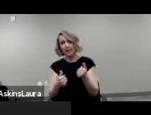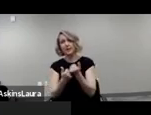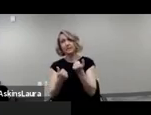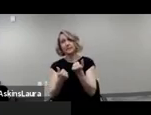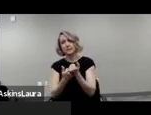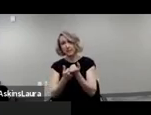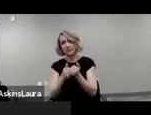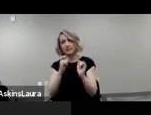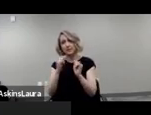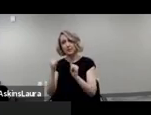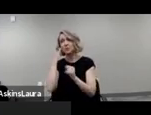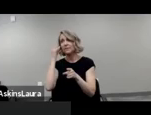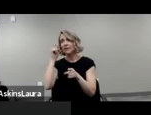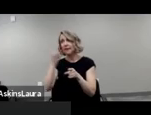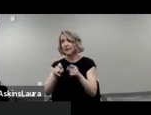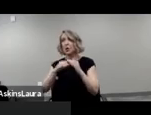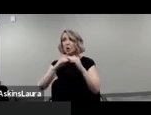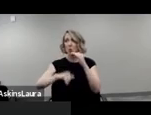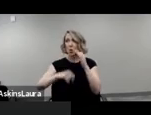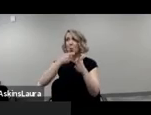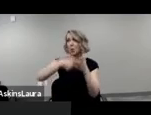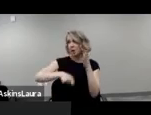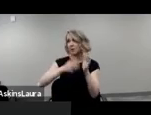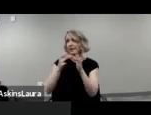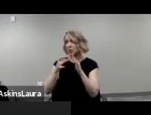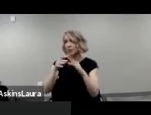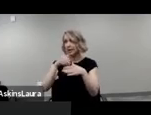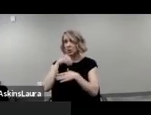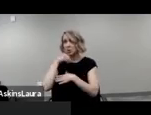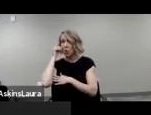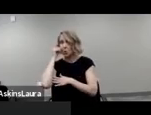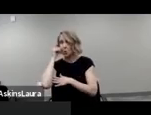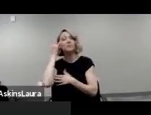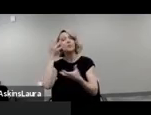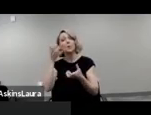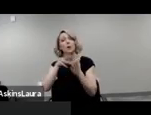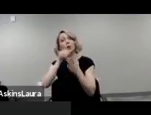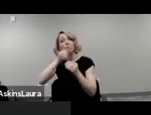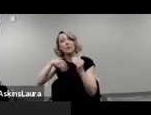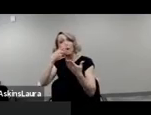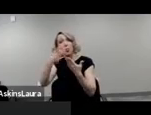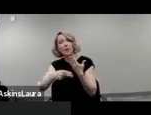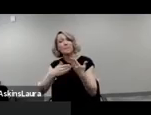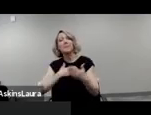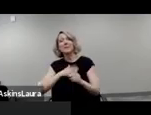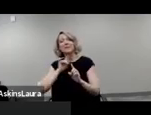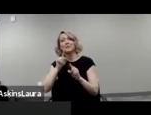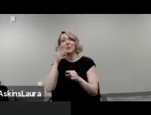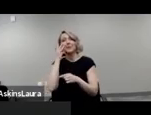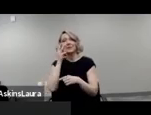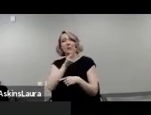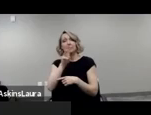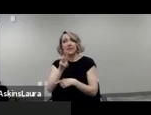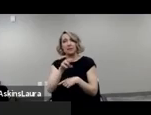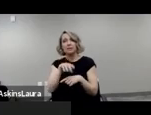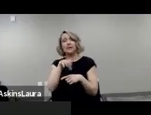low-cost internet in their homes. If you'd like to learn more about that program, please visit our website at